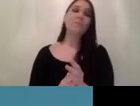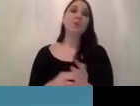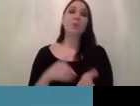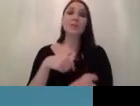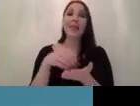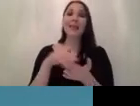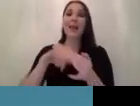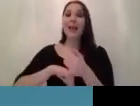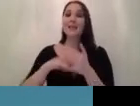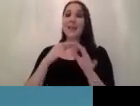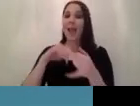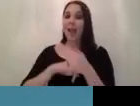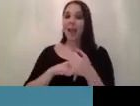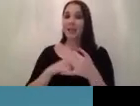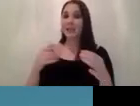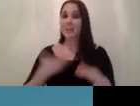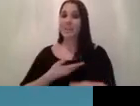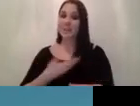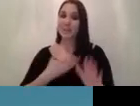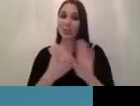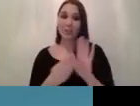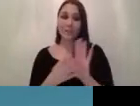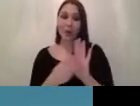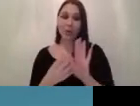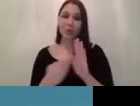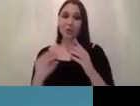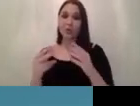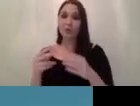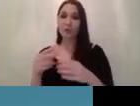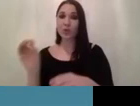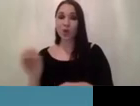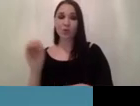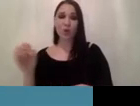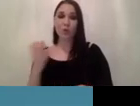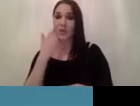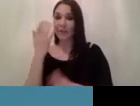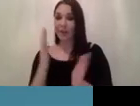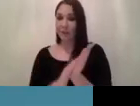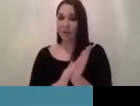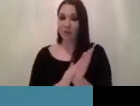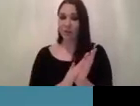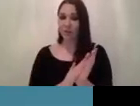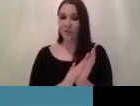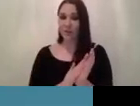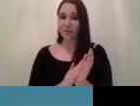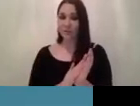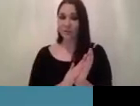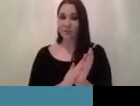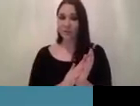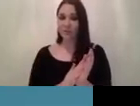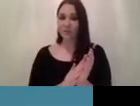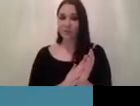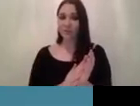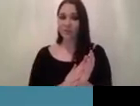model let's just say 10 euros per month if whatever you want of every conference you do a one one-off payment of 99 euros